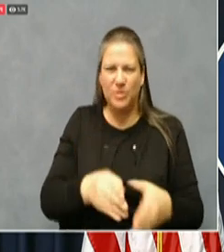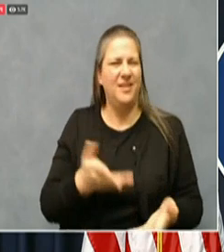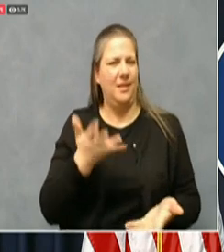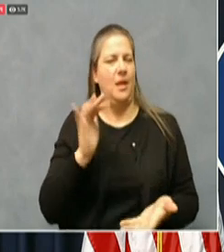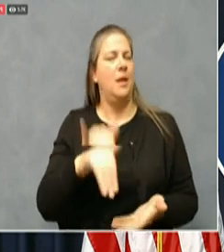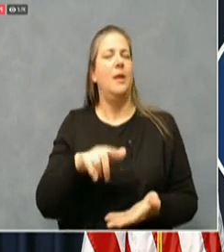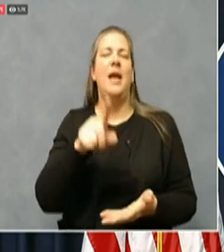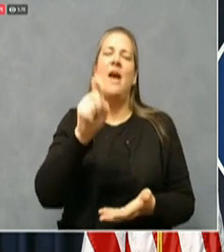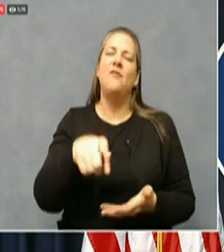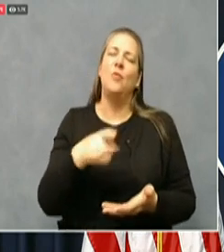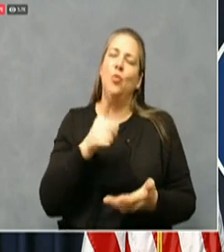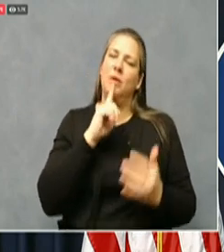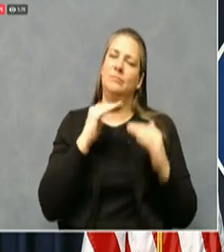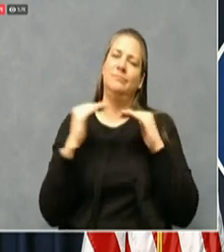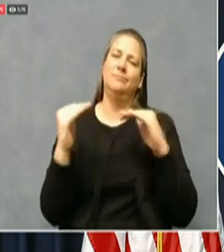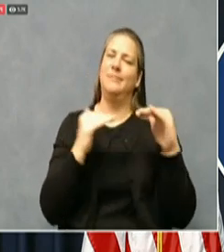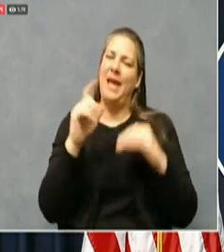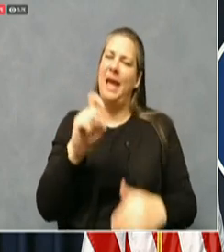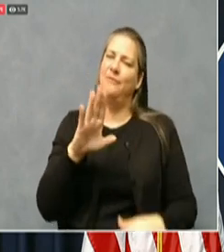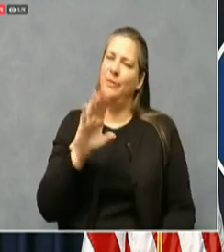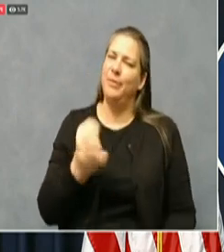Tom Latech with Kentucky Today.